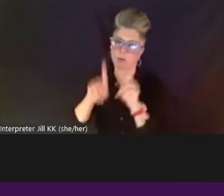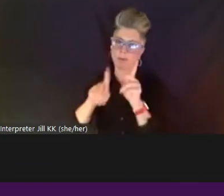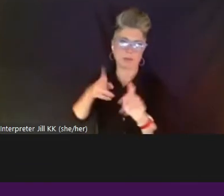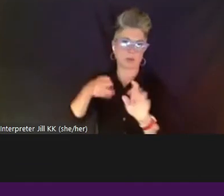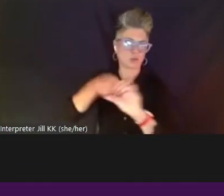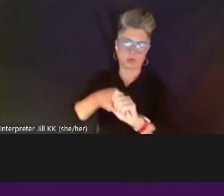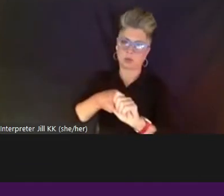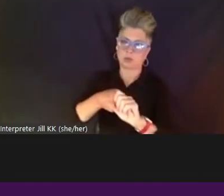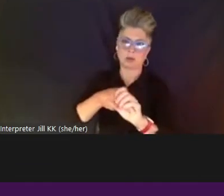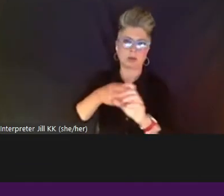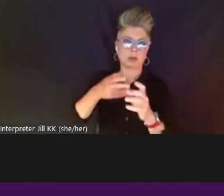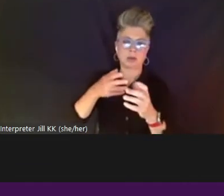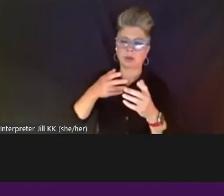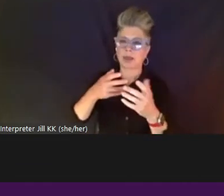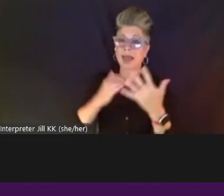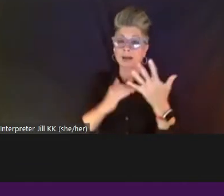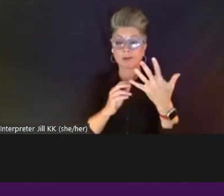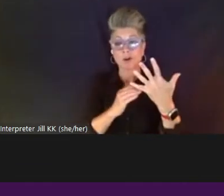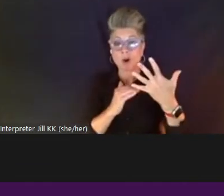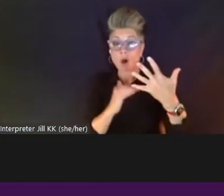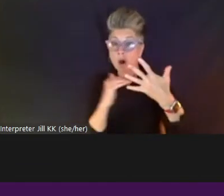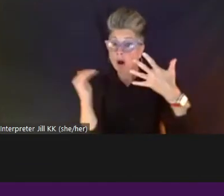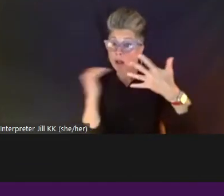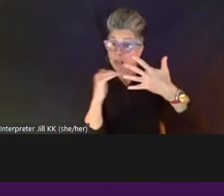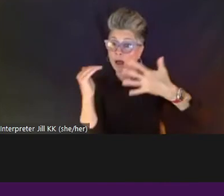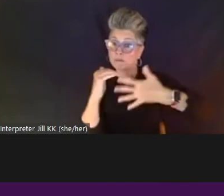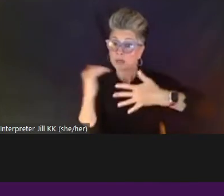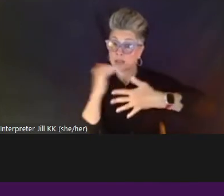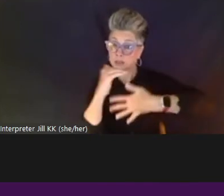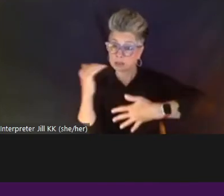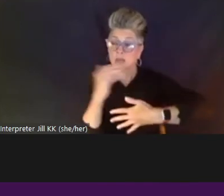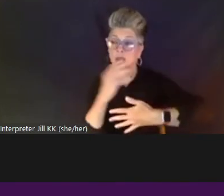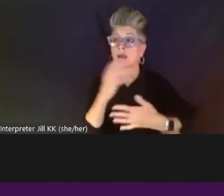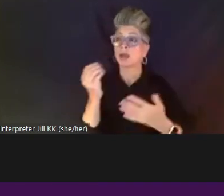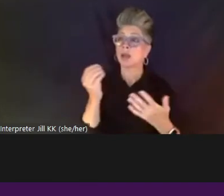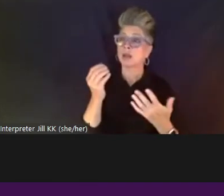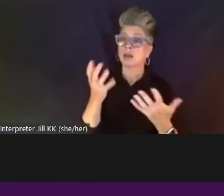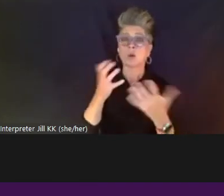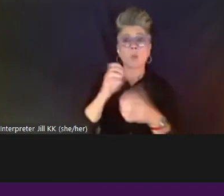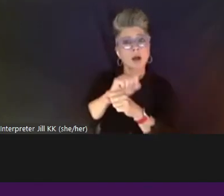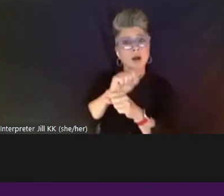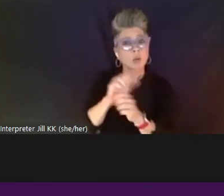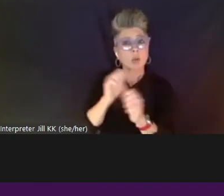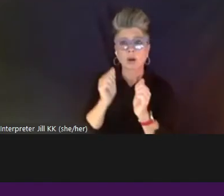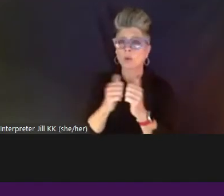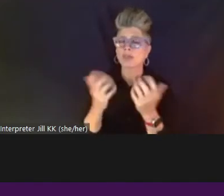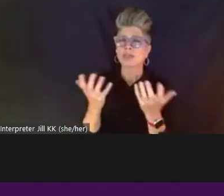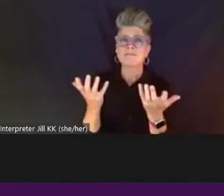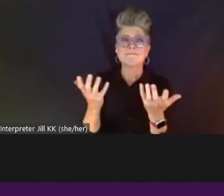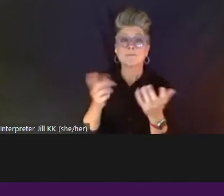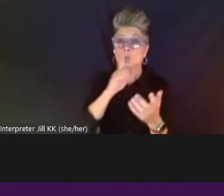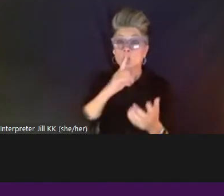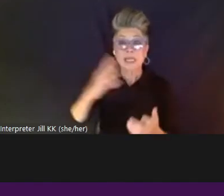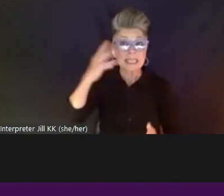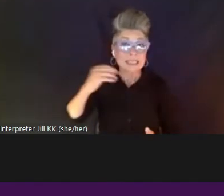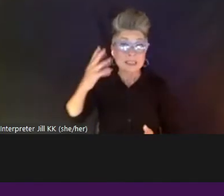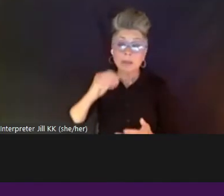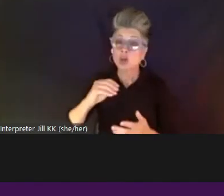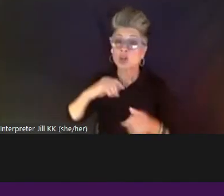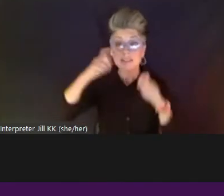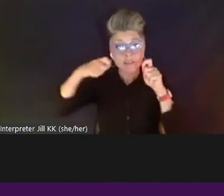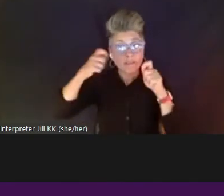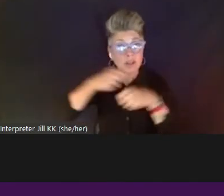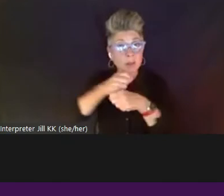levels, and really looking both to work with really, you know, experienced filmmakers, but also